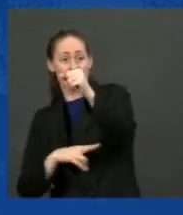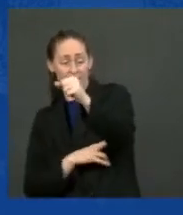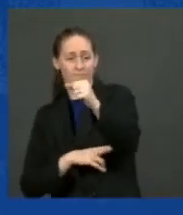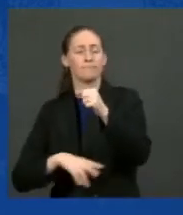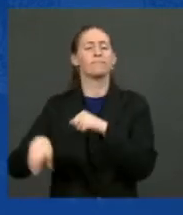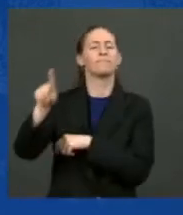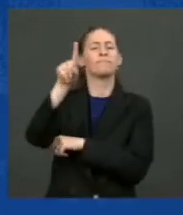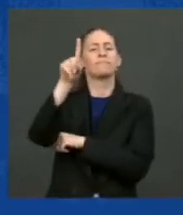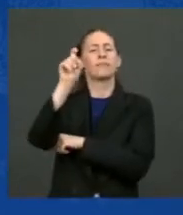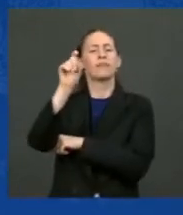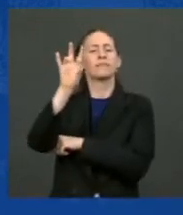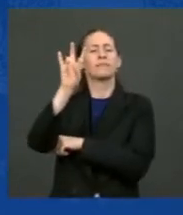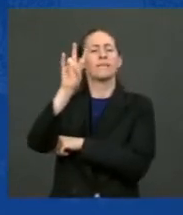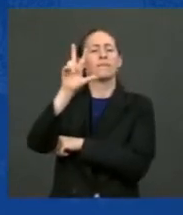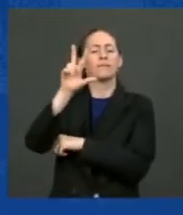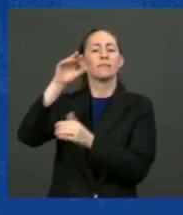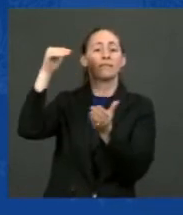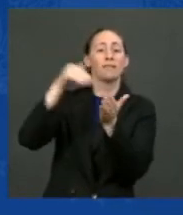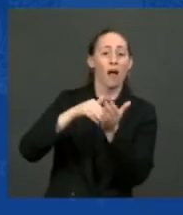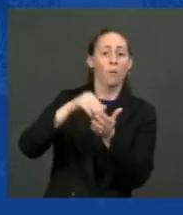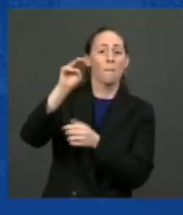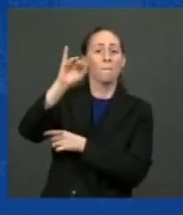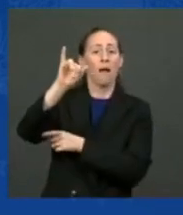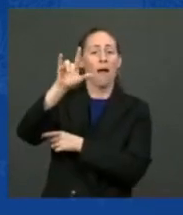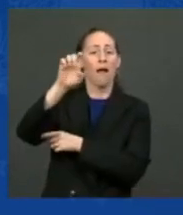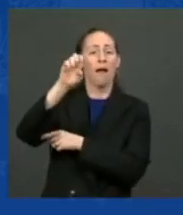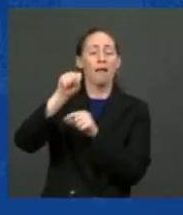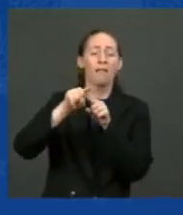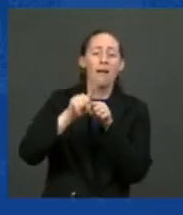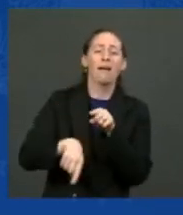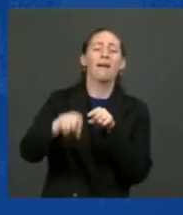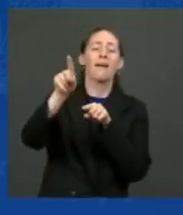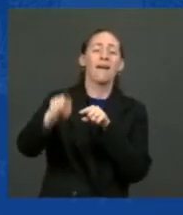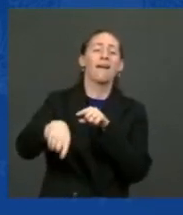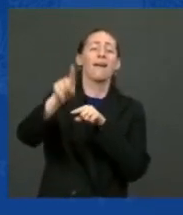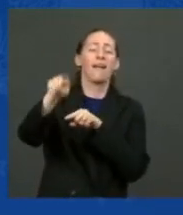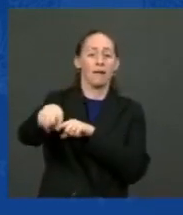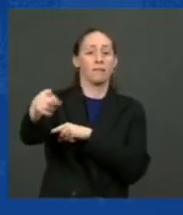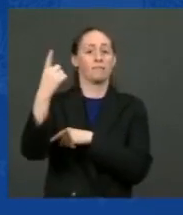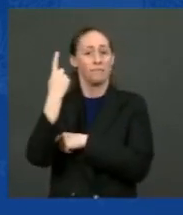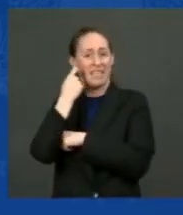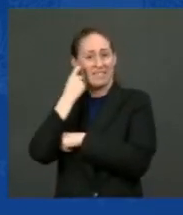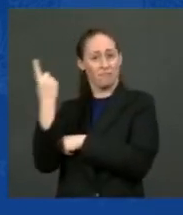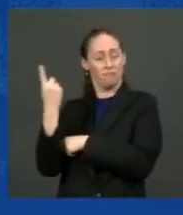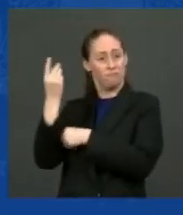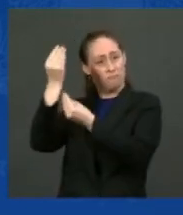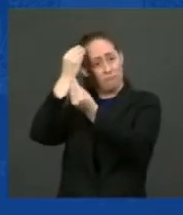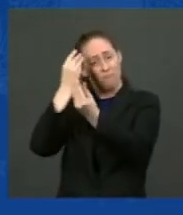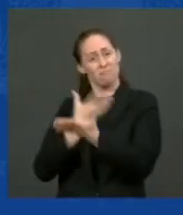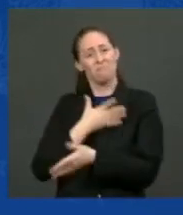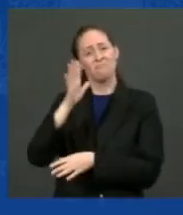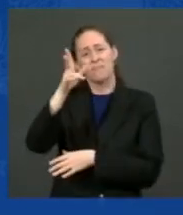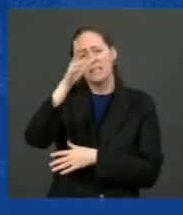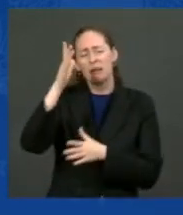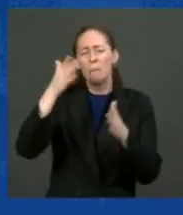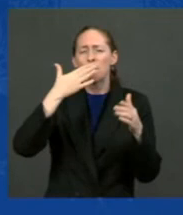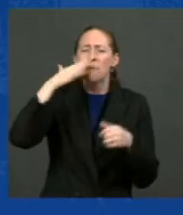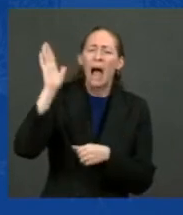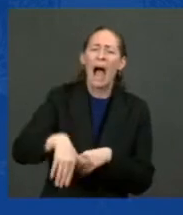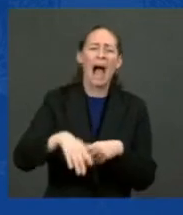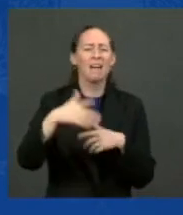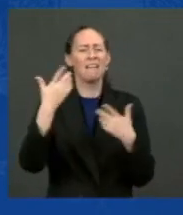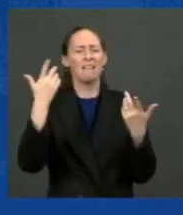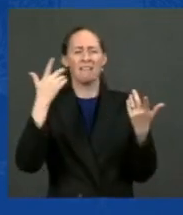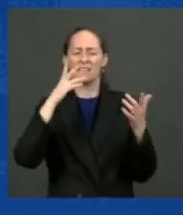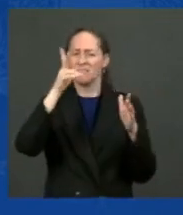,000 miles of roads, according to the engineers, the Society of Engineers, are in poor condition. Surrounded by water,